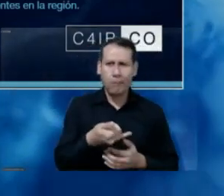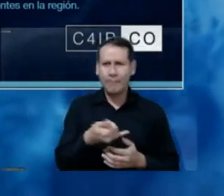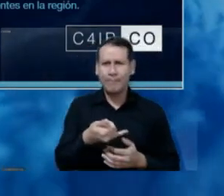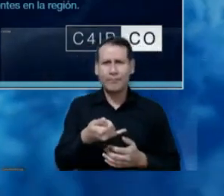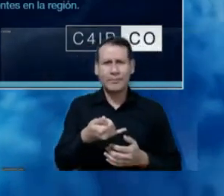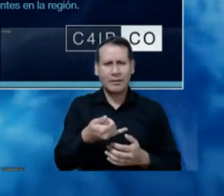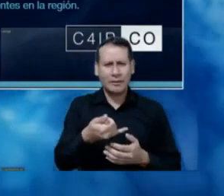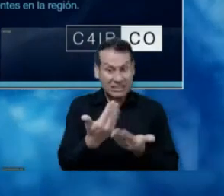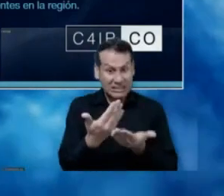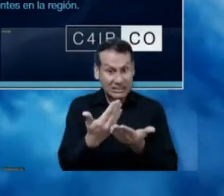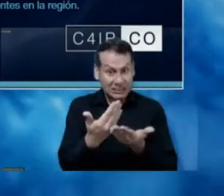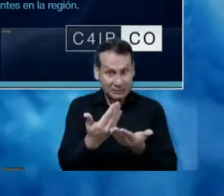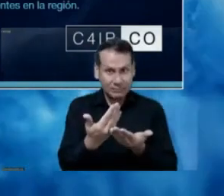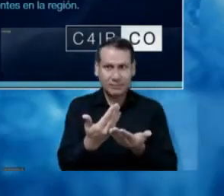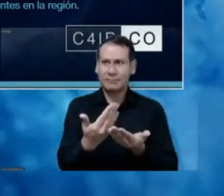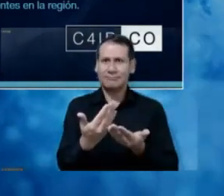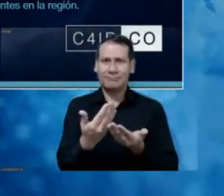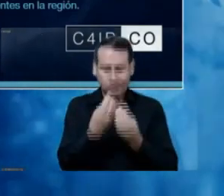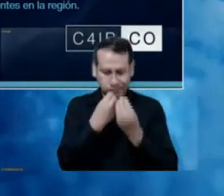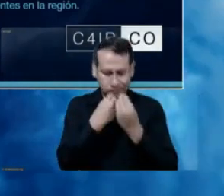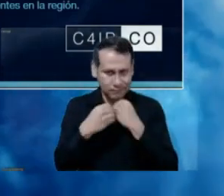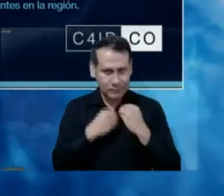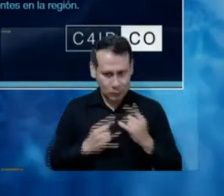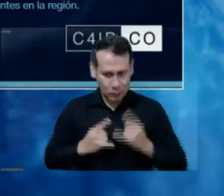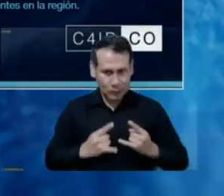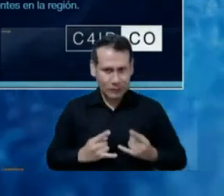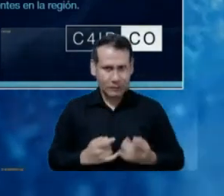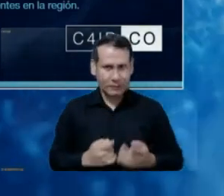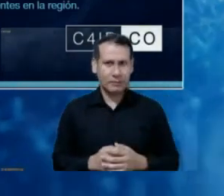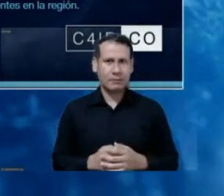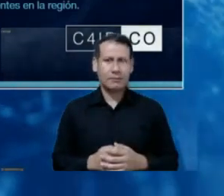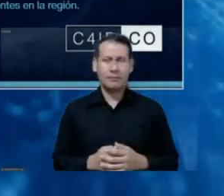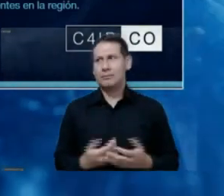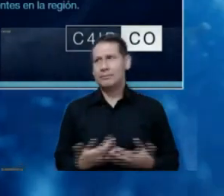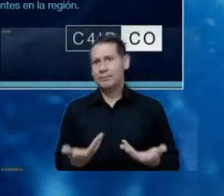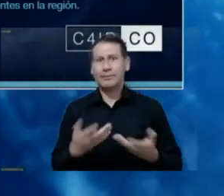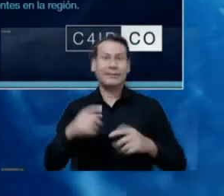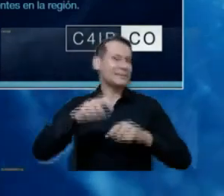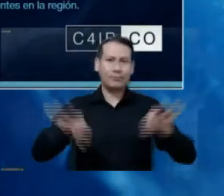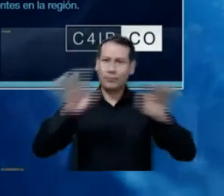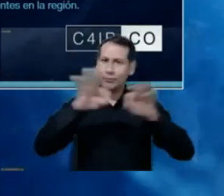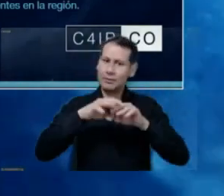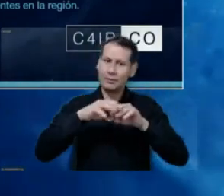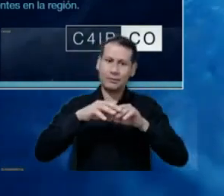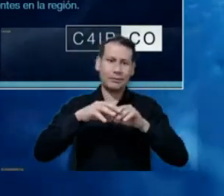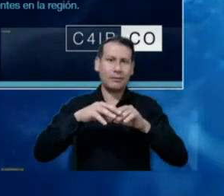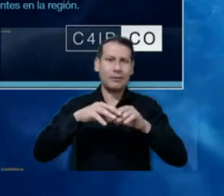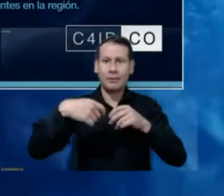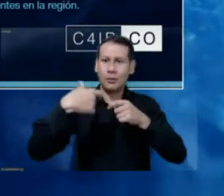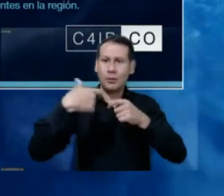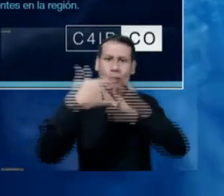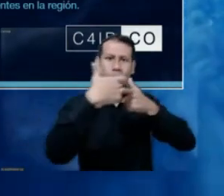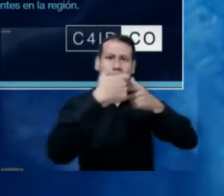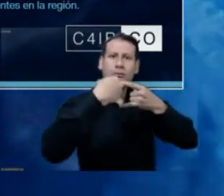know where, when can we harvest, when can we plant or seed. So,